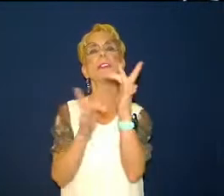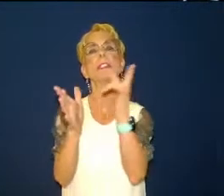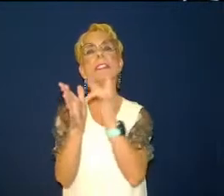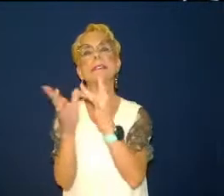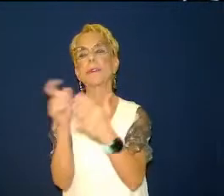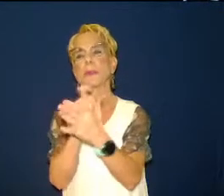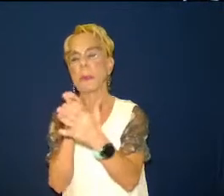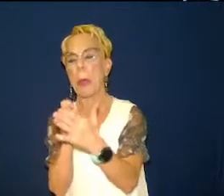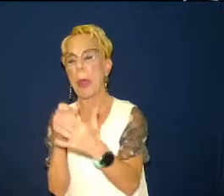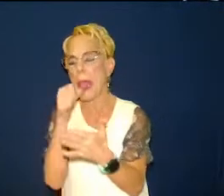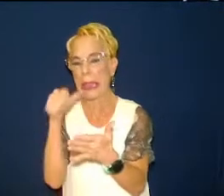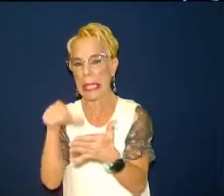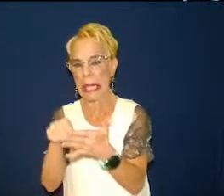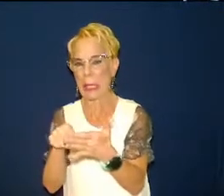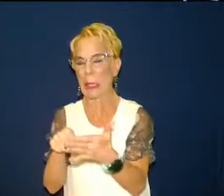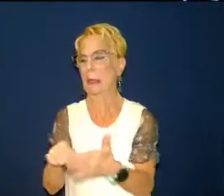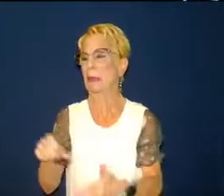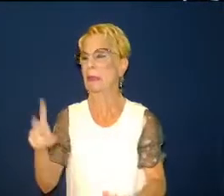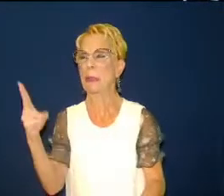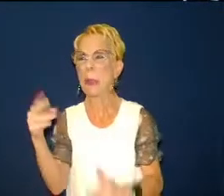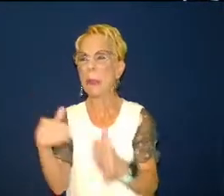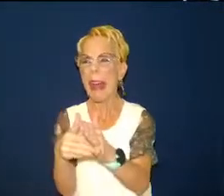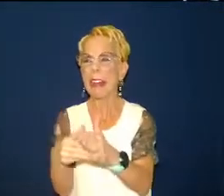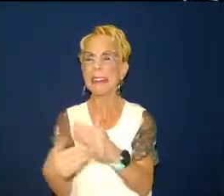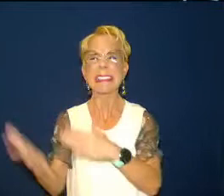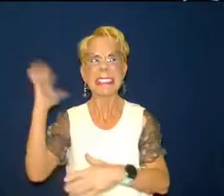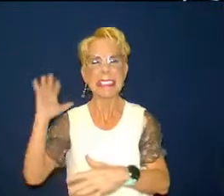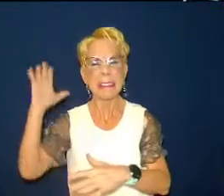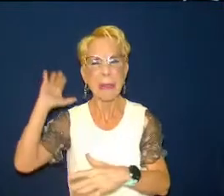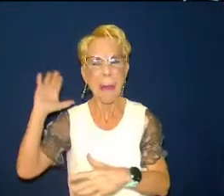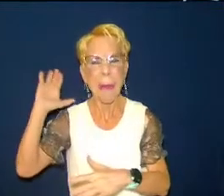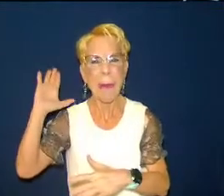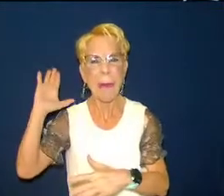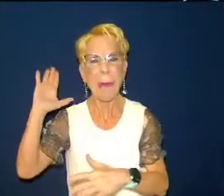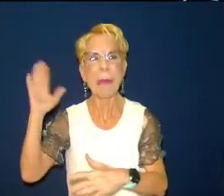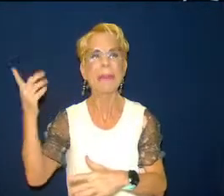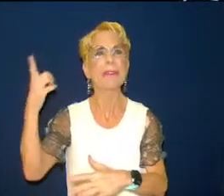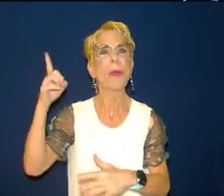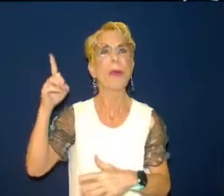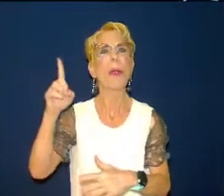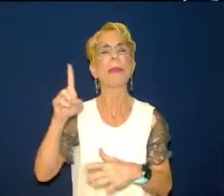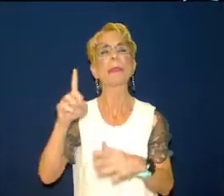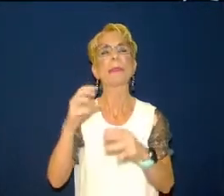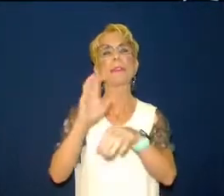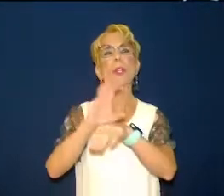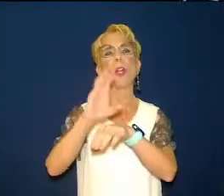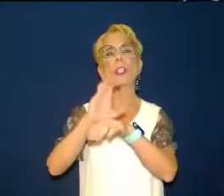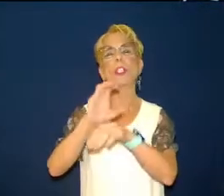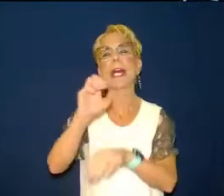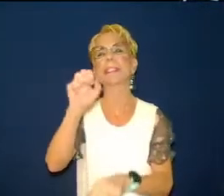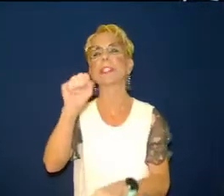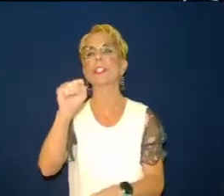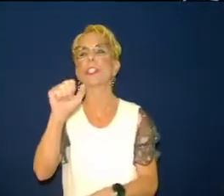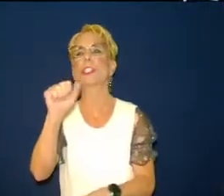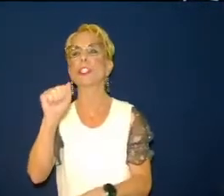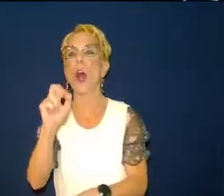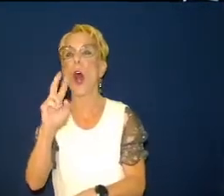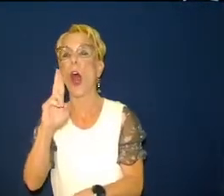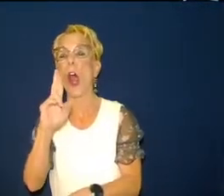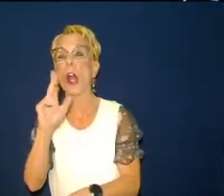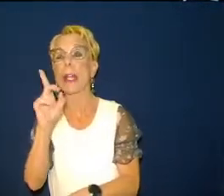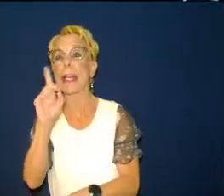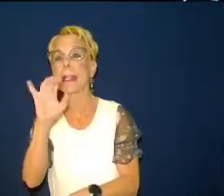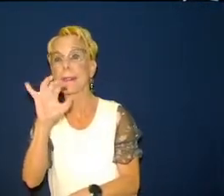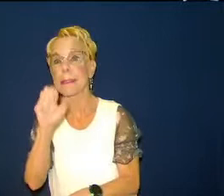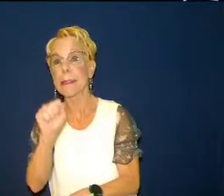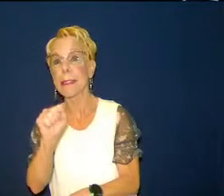to each one of us the problem is the first thing we look at the problem here the verse one of chapter three says this